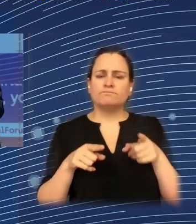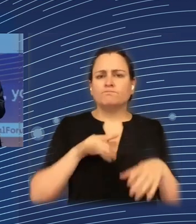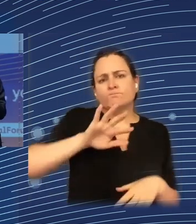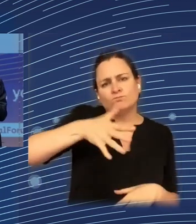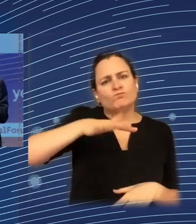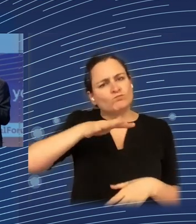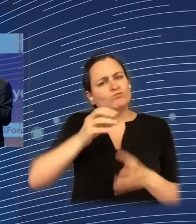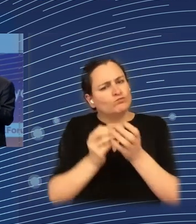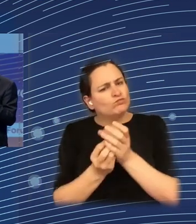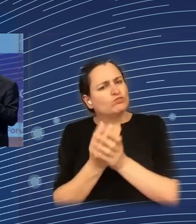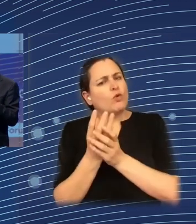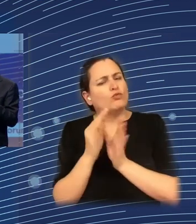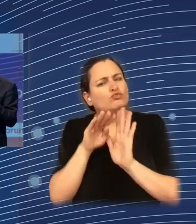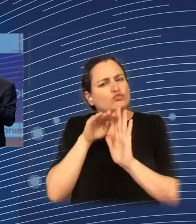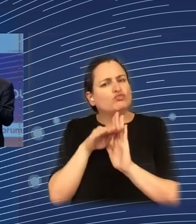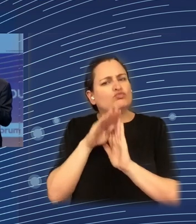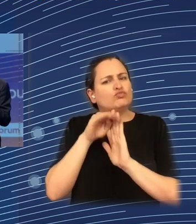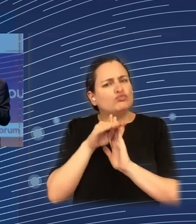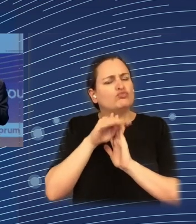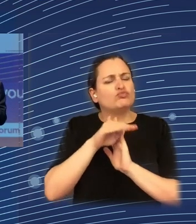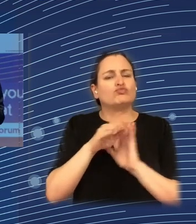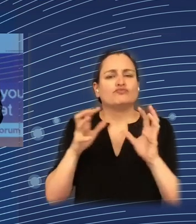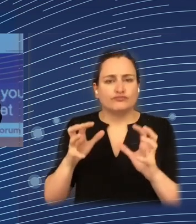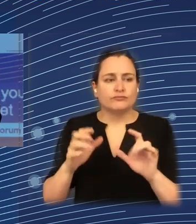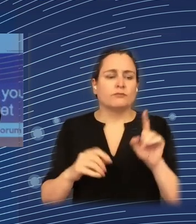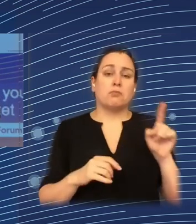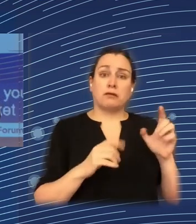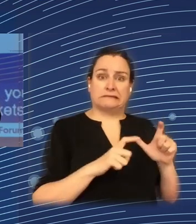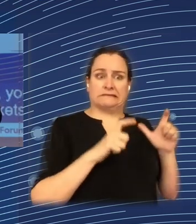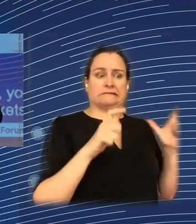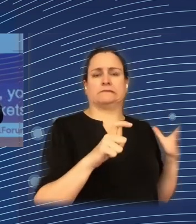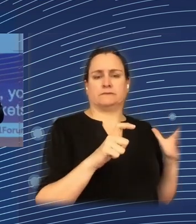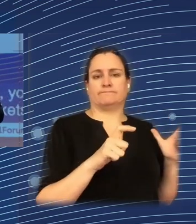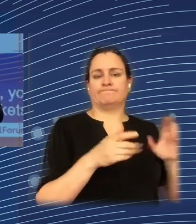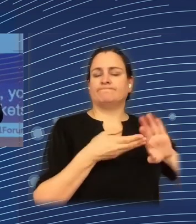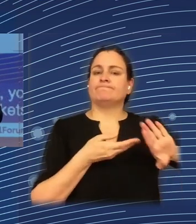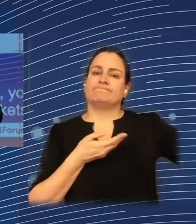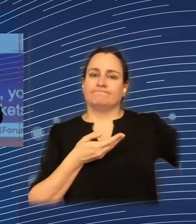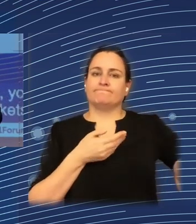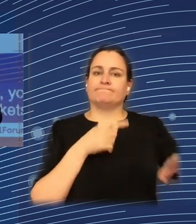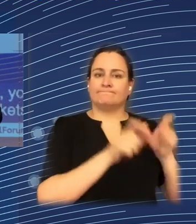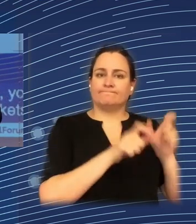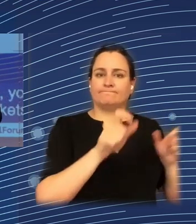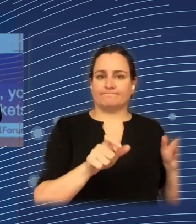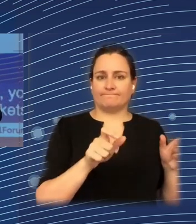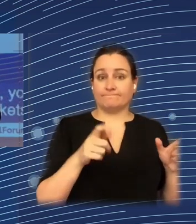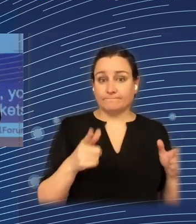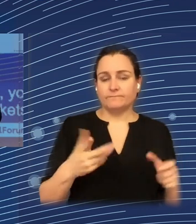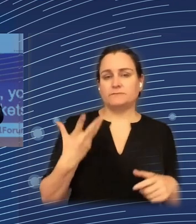find significant pockets of social exclusion and poverty in the most dynamic and biggest cities